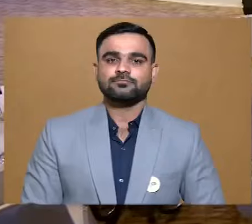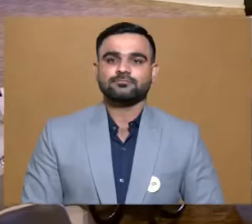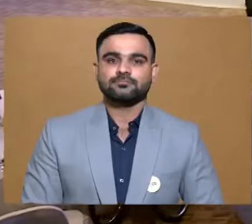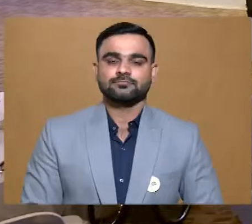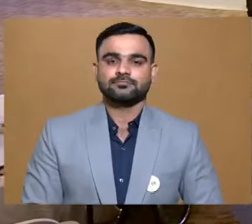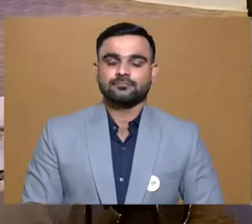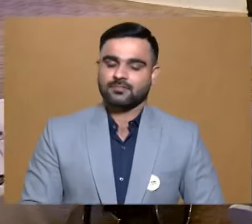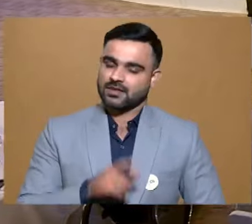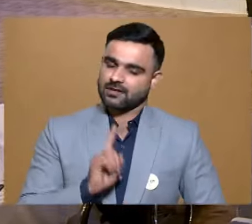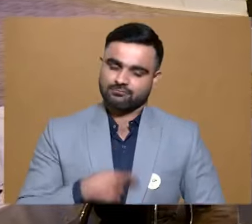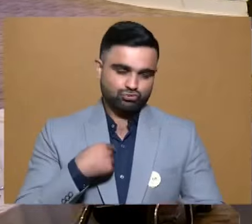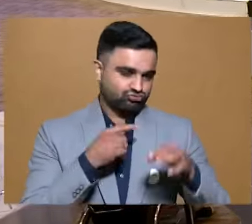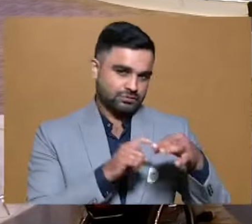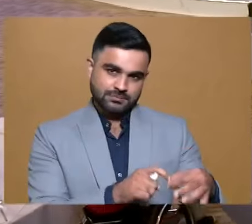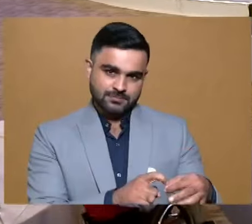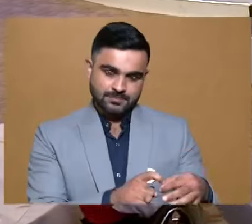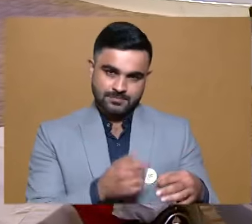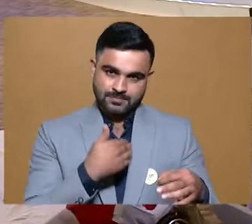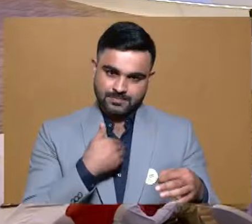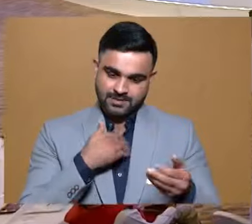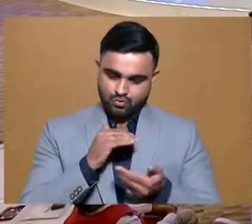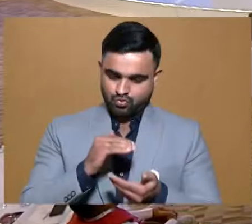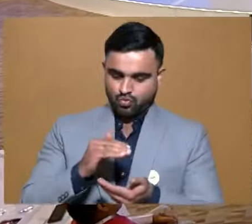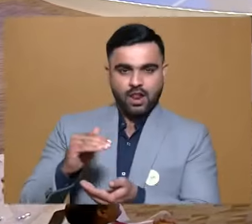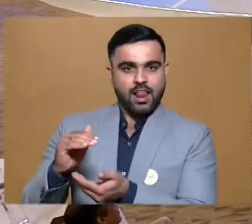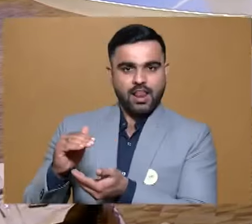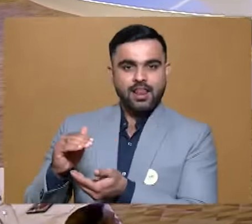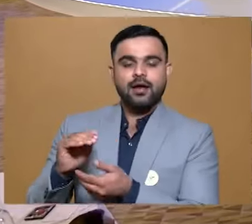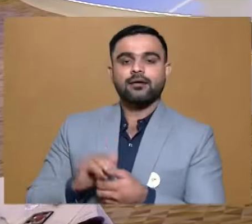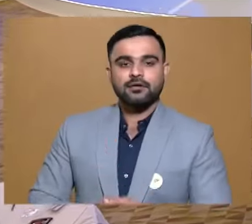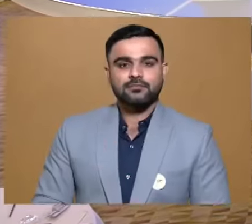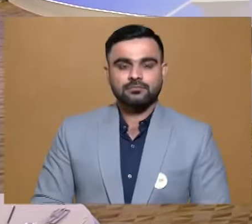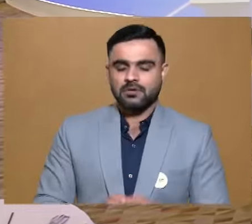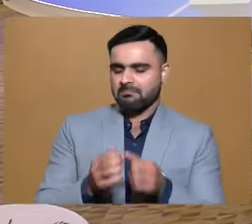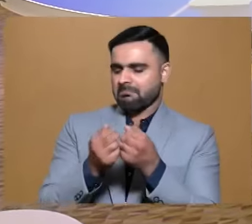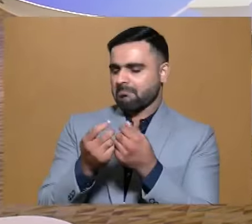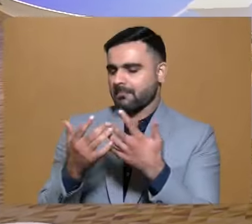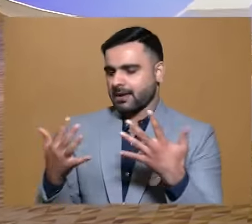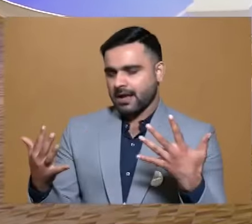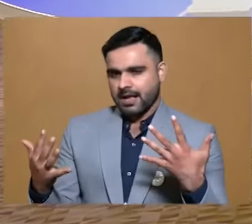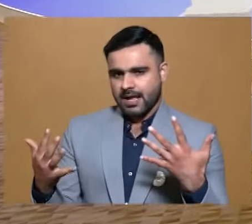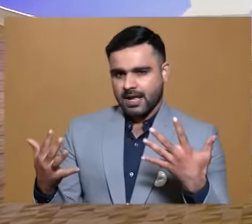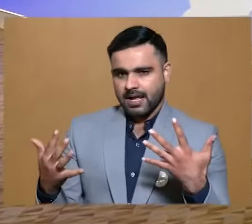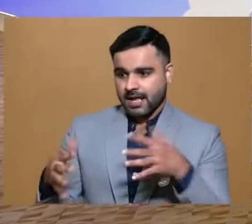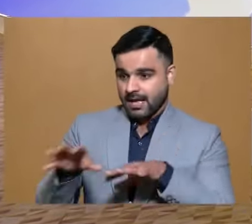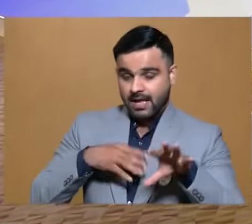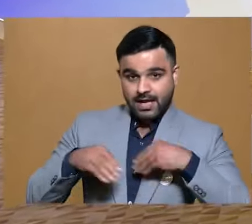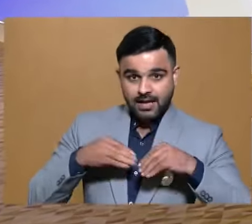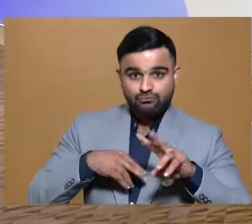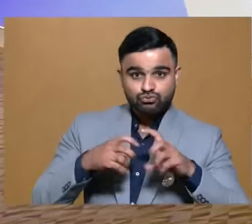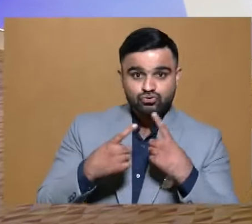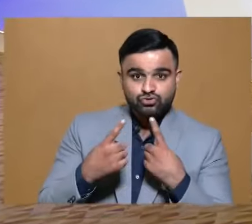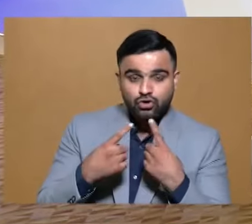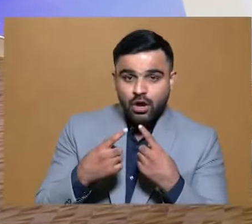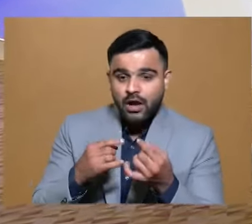I must ask you, you know, we have award ceremonies and there are so many, many would consider it just a talk